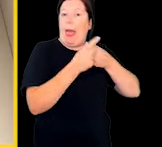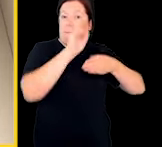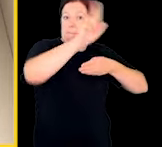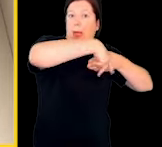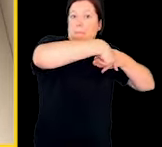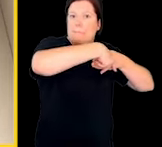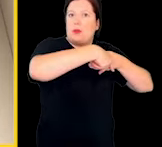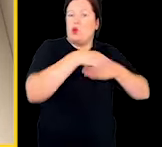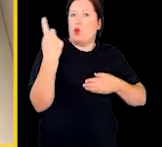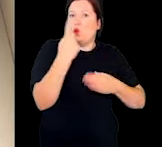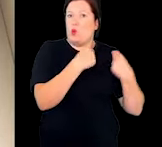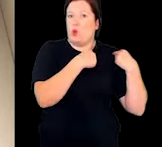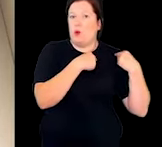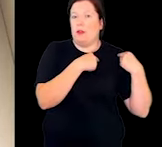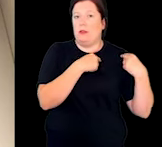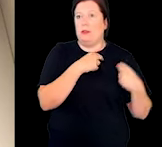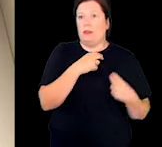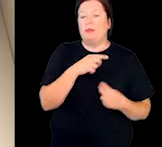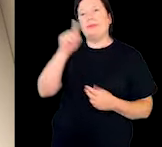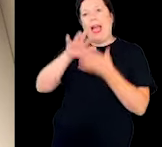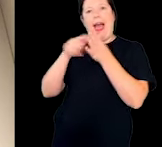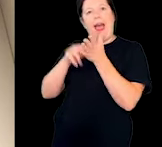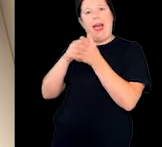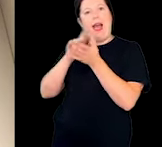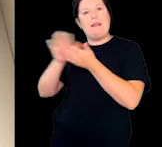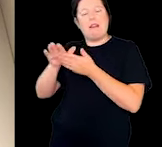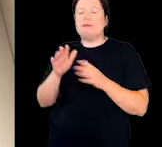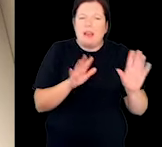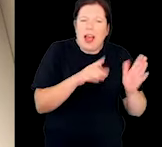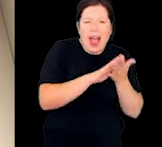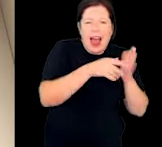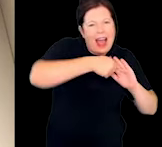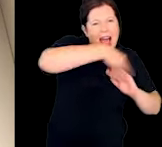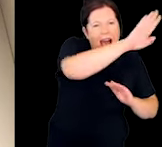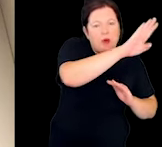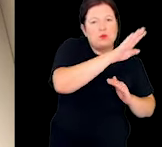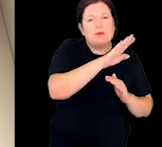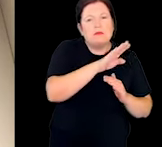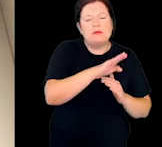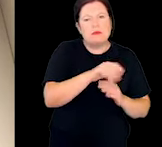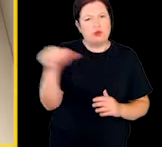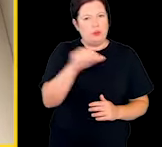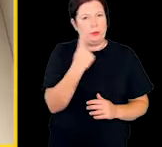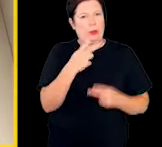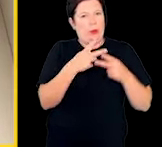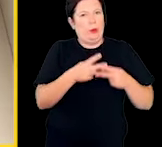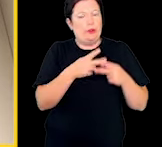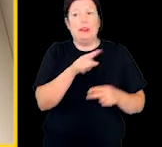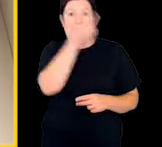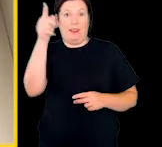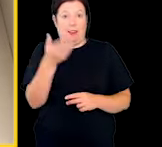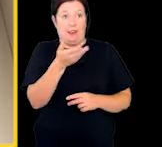Anna. But she'd gone out. So who takes over when she's not there? Lindsay.